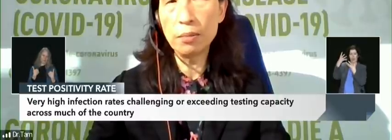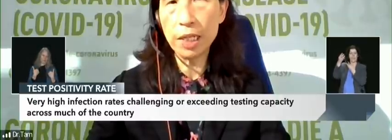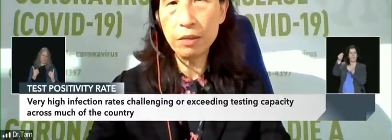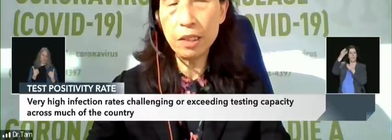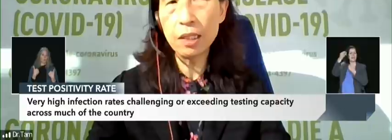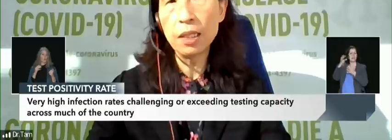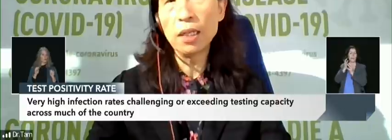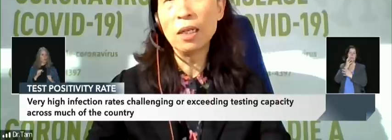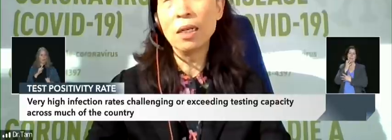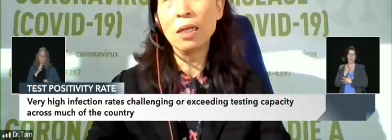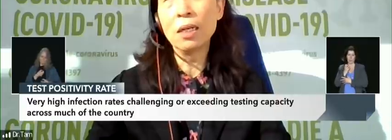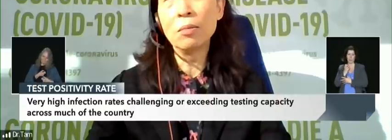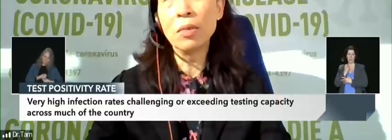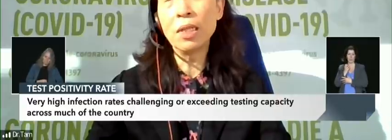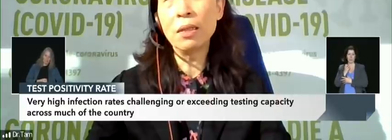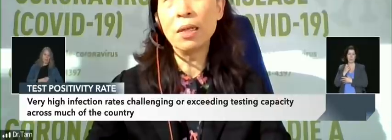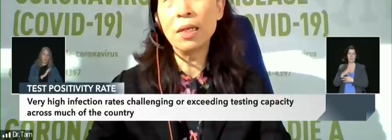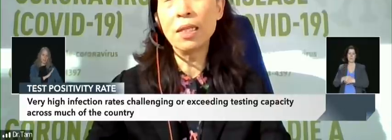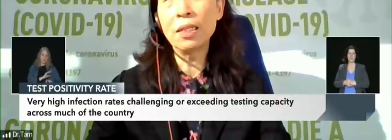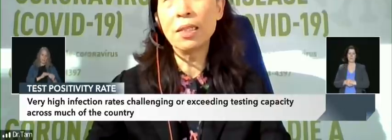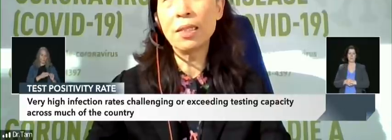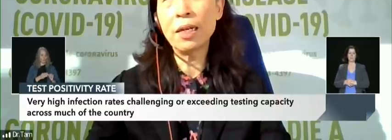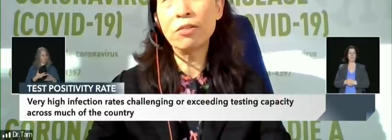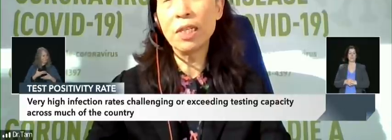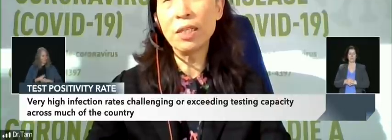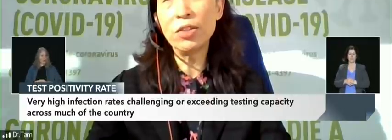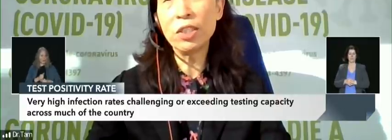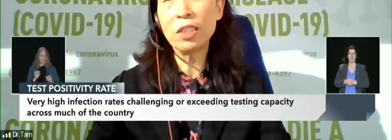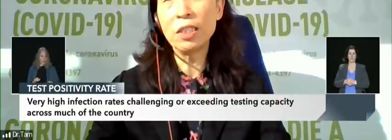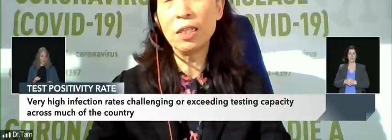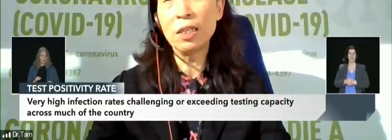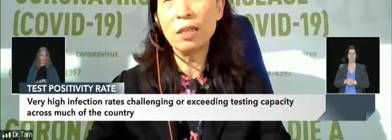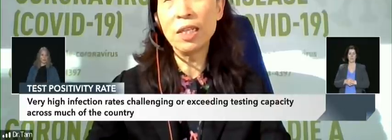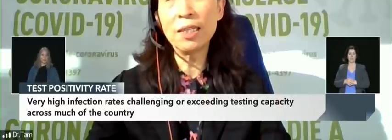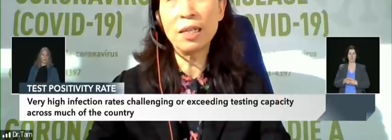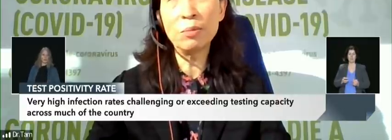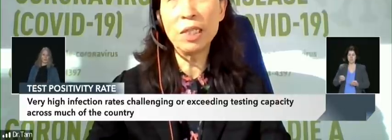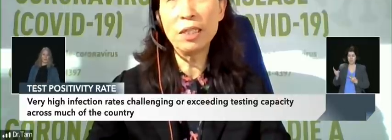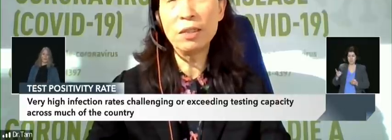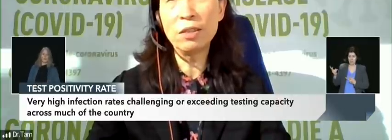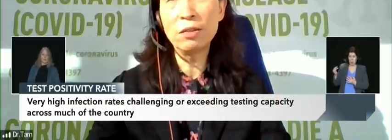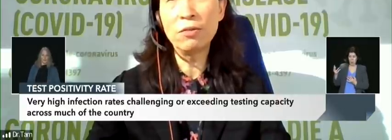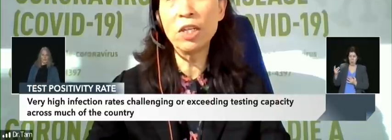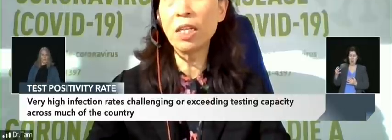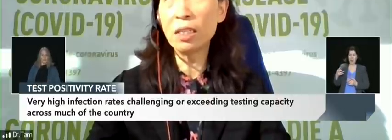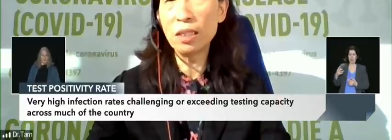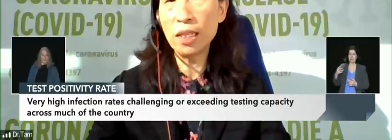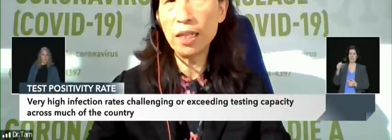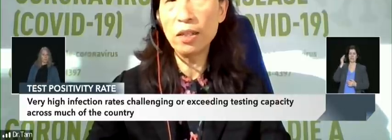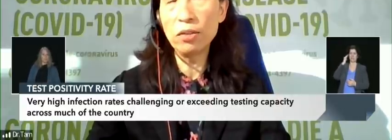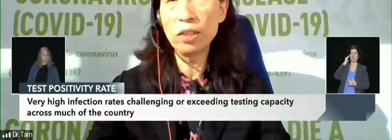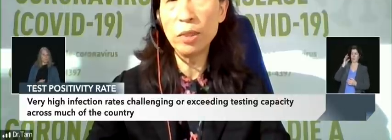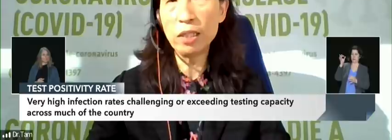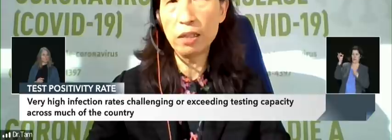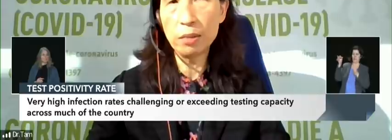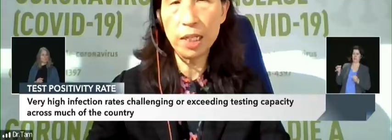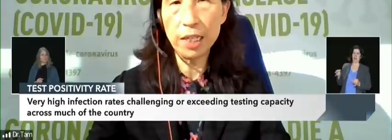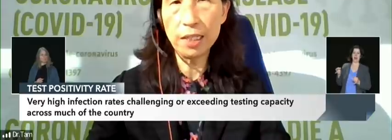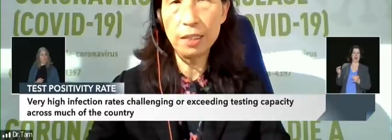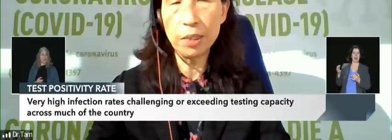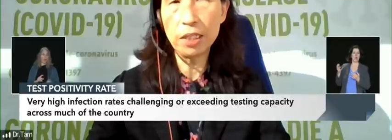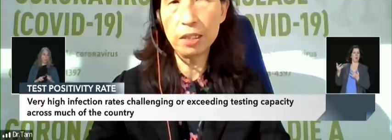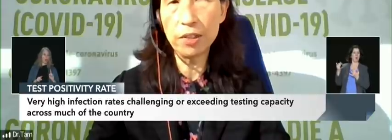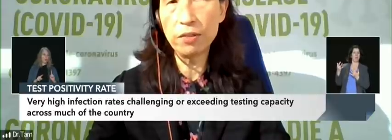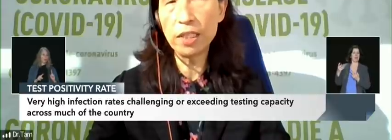certainty about I think that this aggregation that's happening to further understand who is being